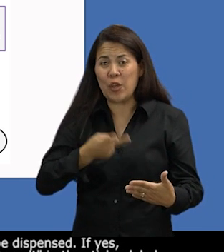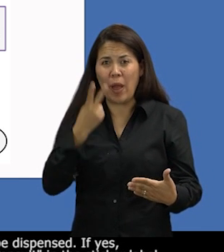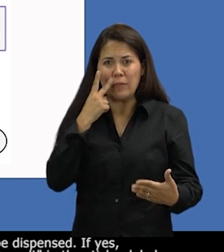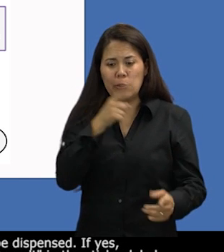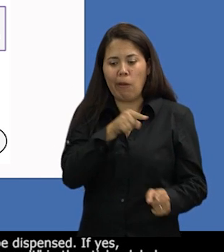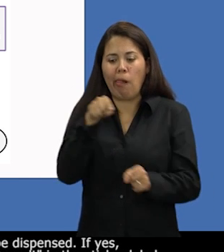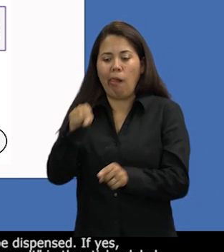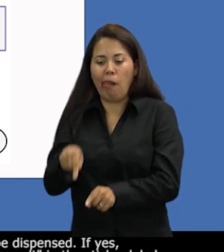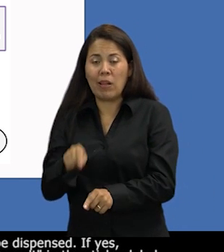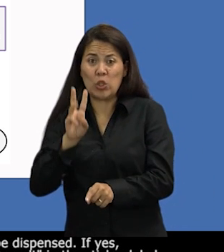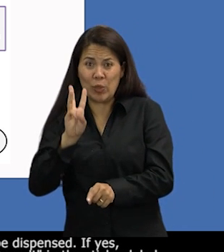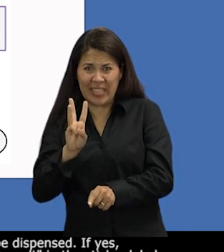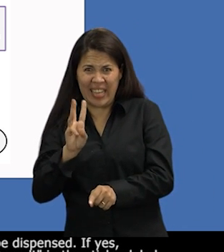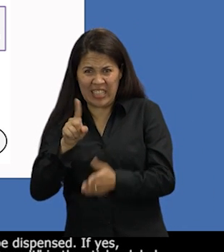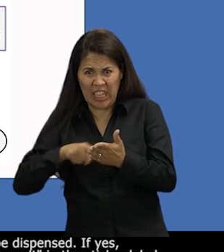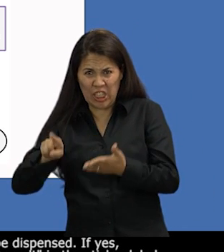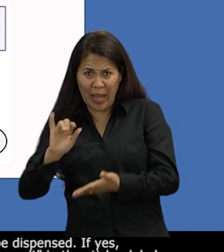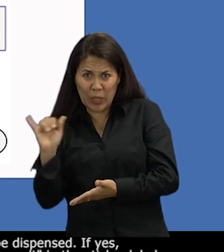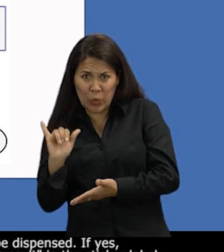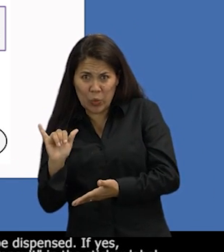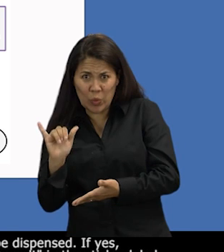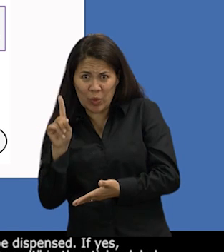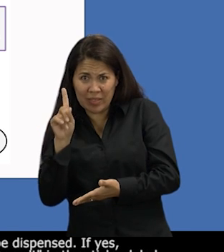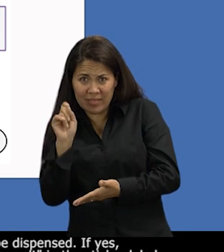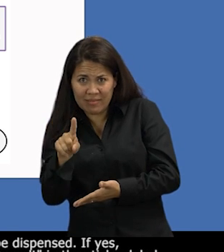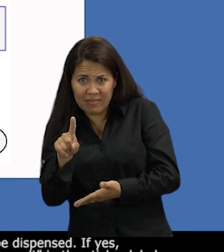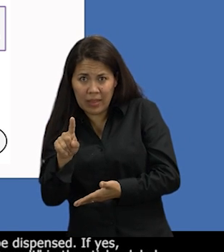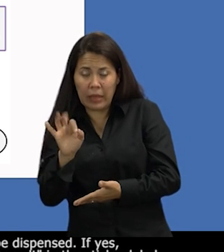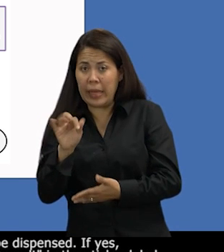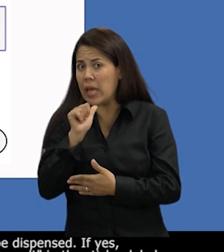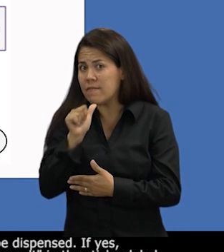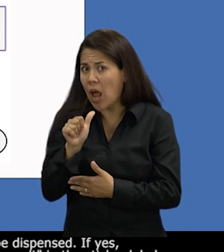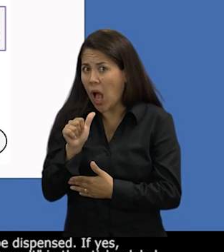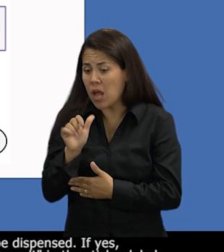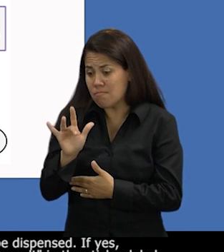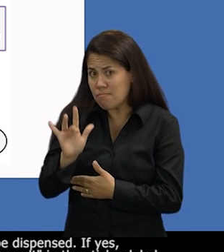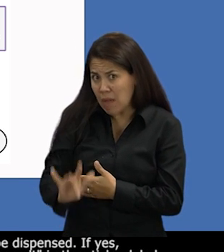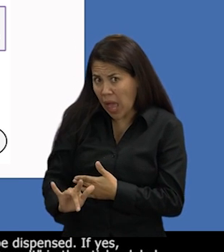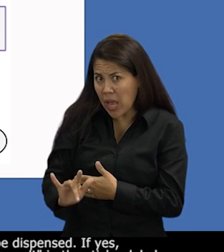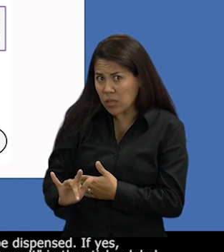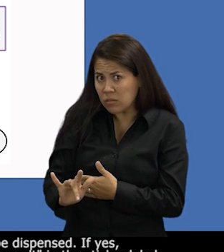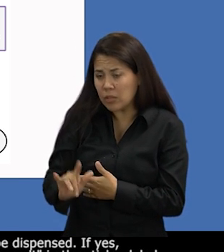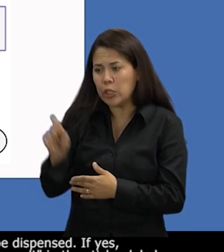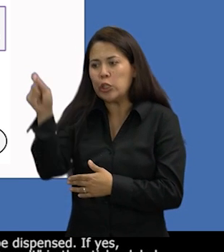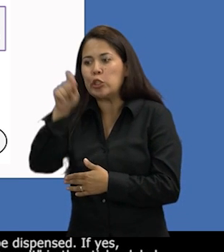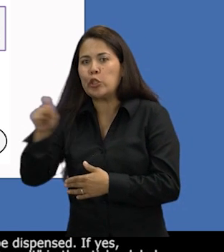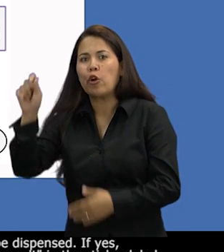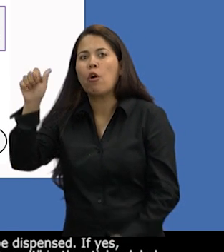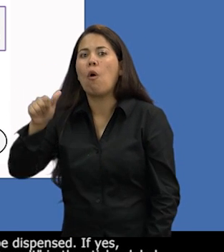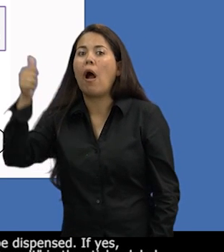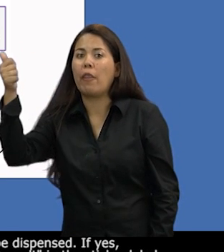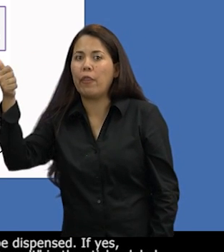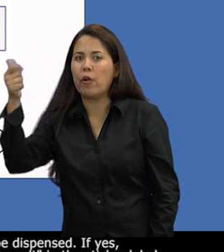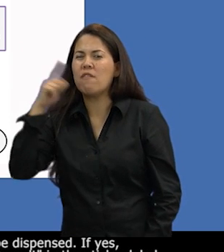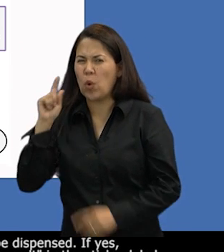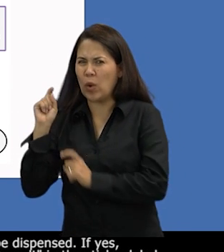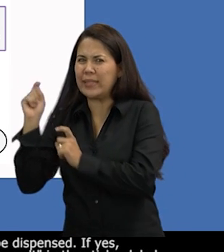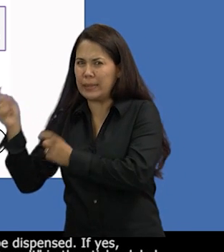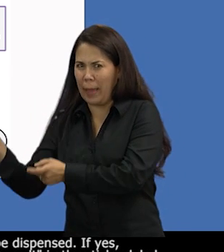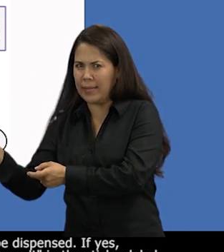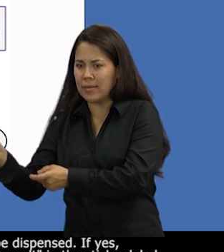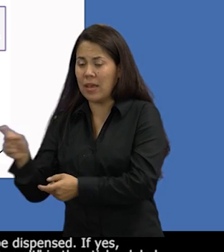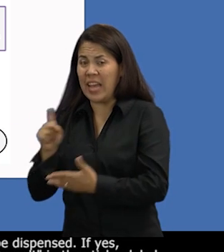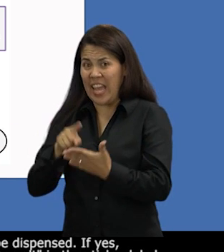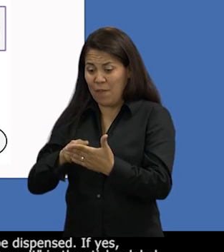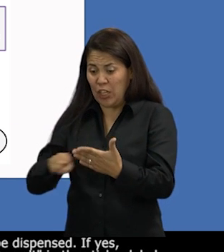no, circle other to be dispensed. If yes, question six is also checked, then print the